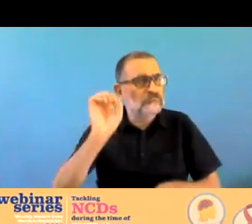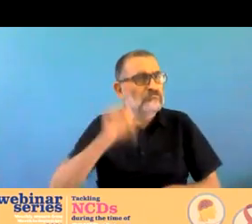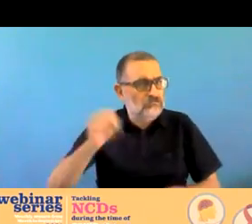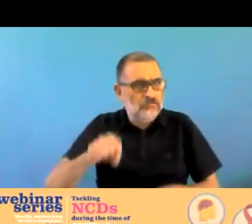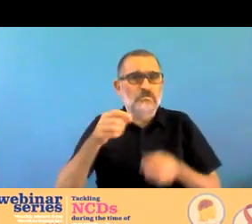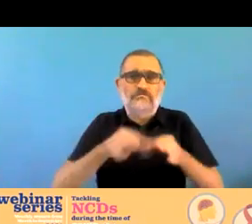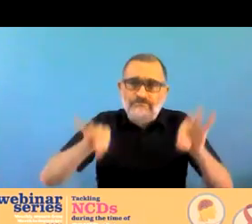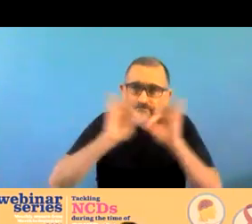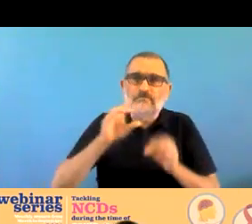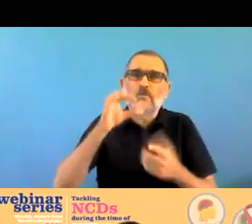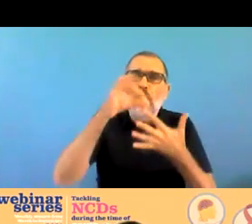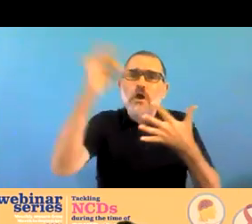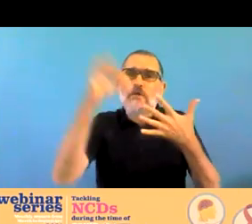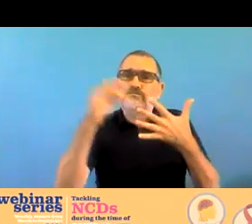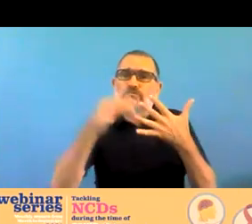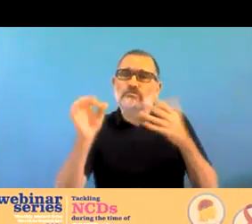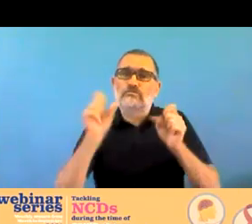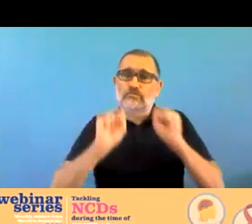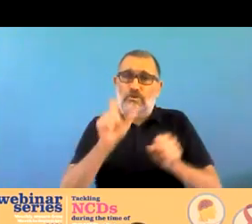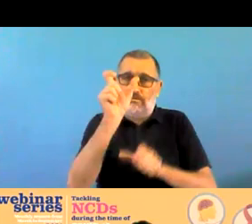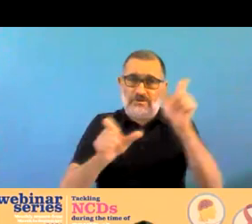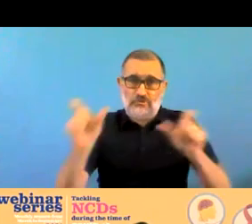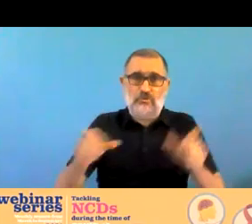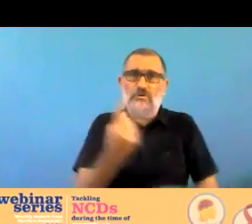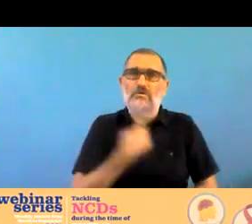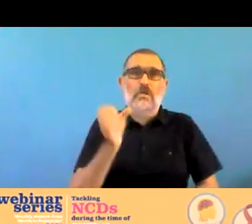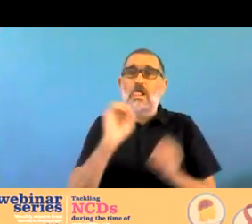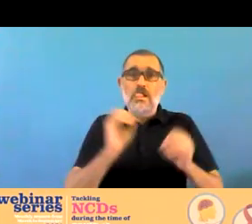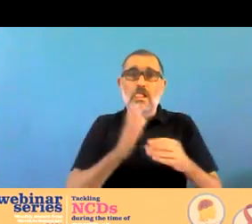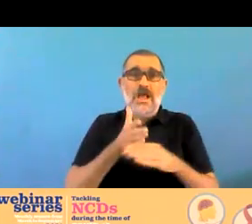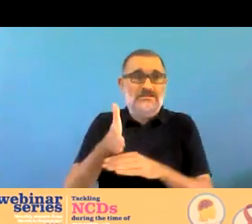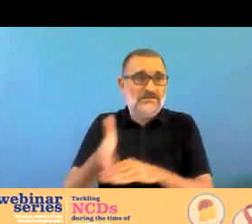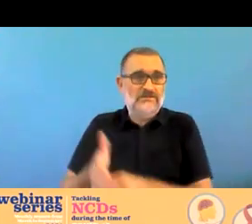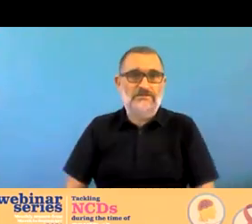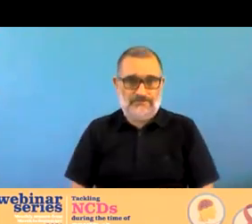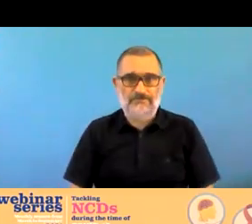attention on those groups as on the ones that do have access